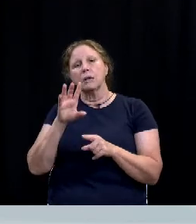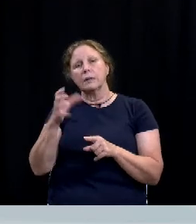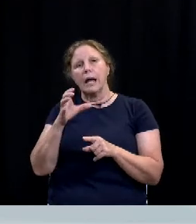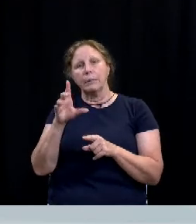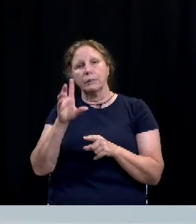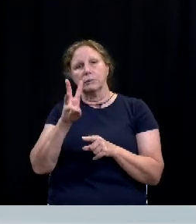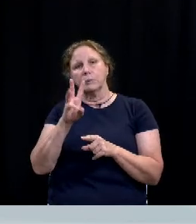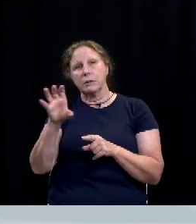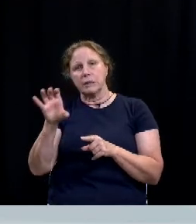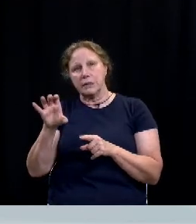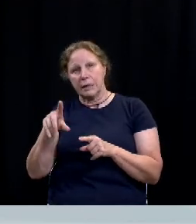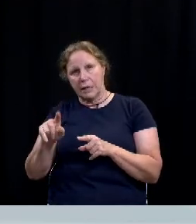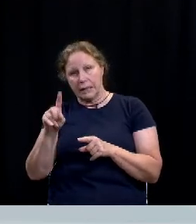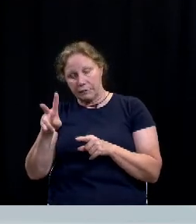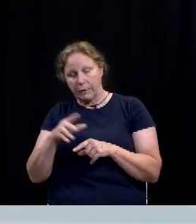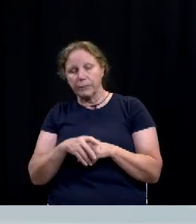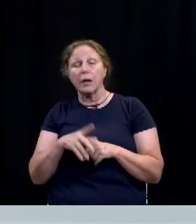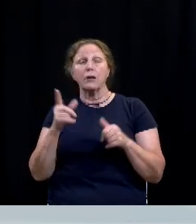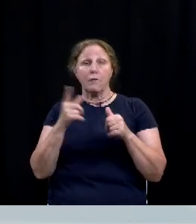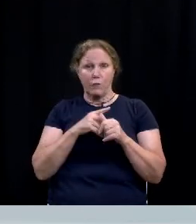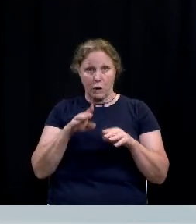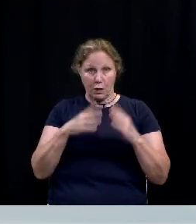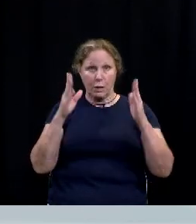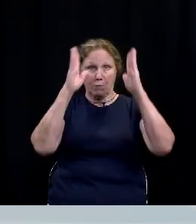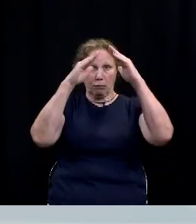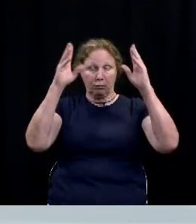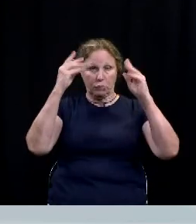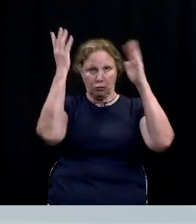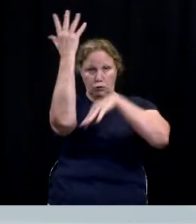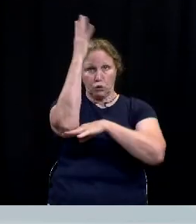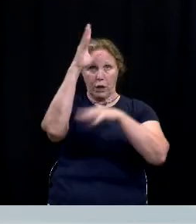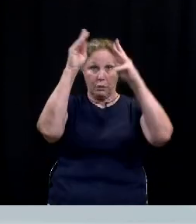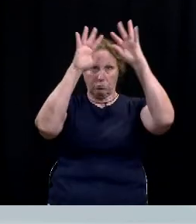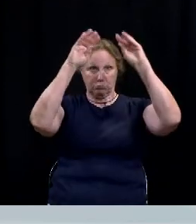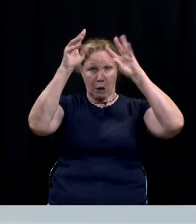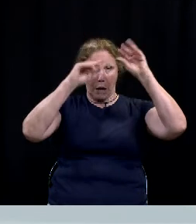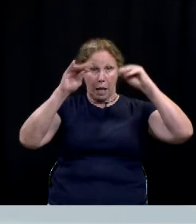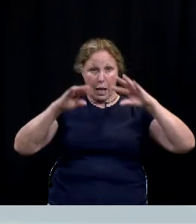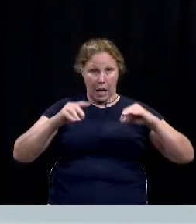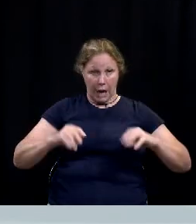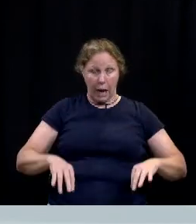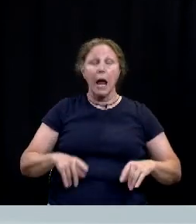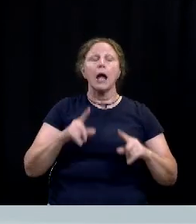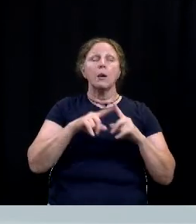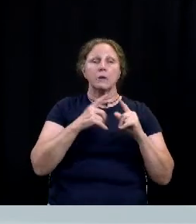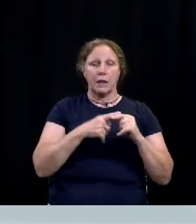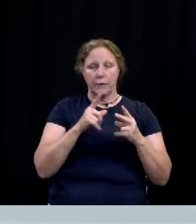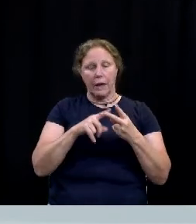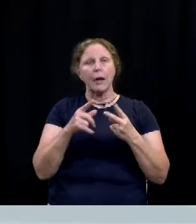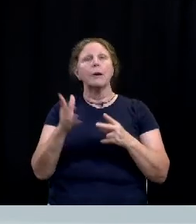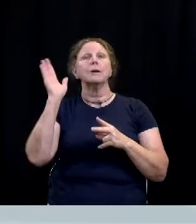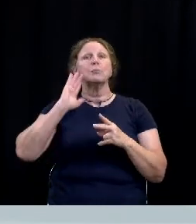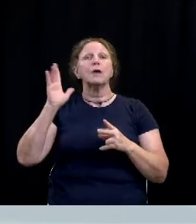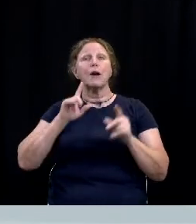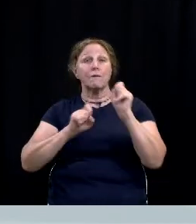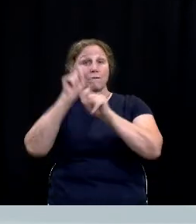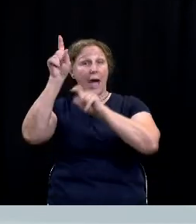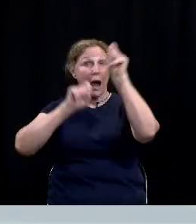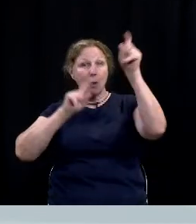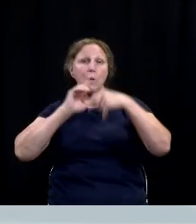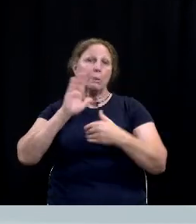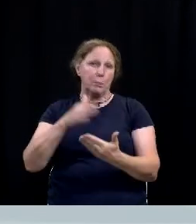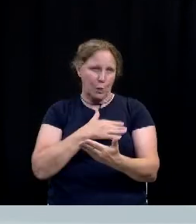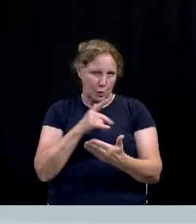and so we'll kick off with the virtual tree lighting ceremony which will be followed up we've got some great footage of previous firework shows with music